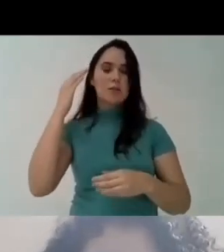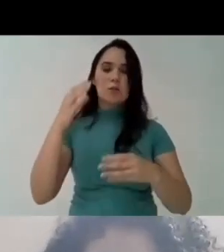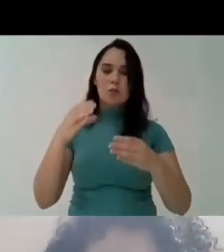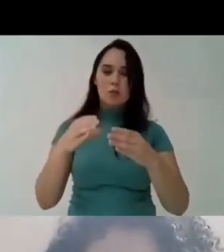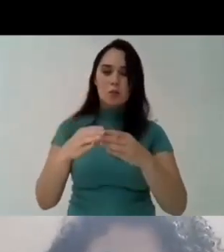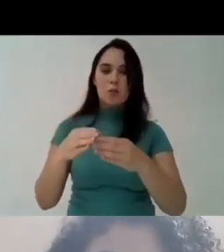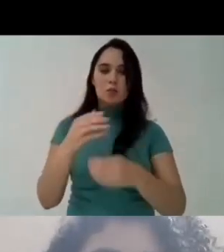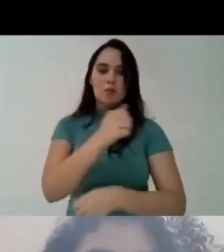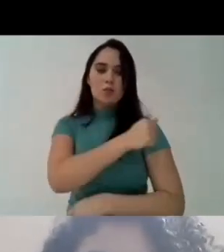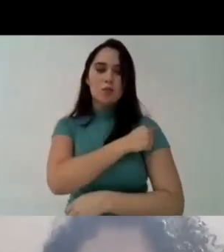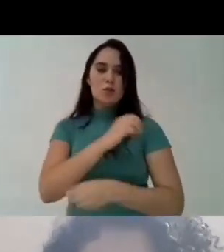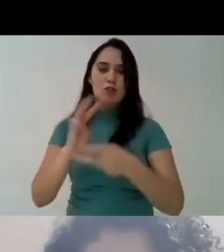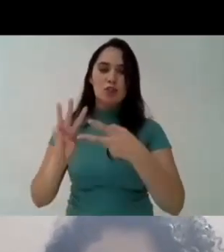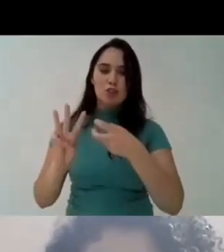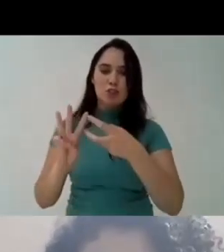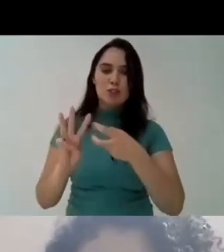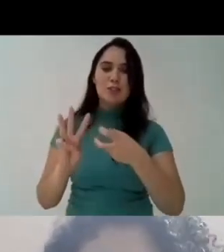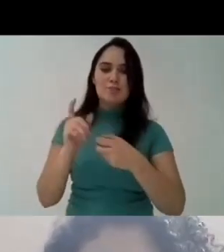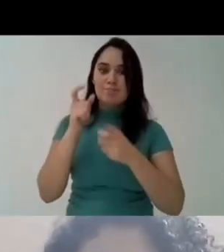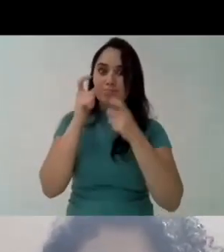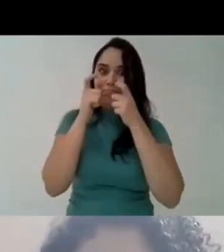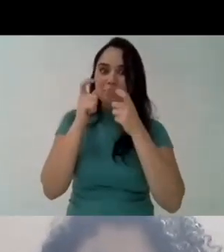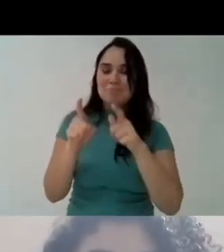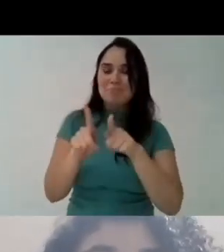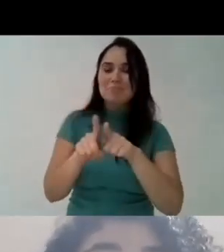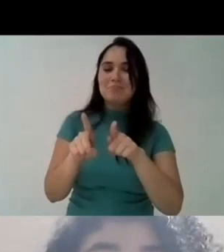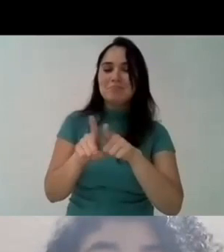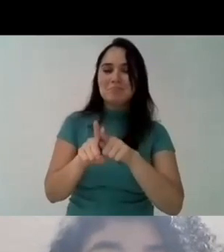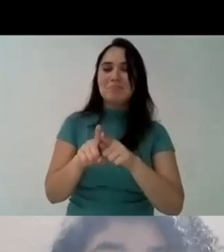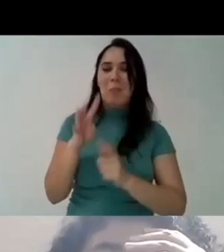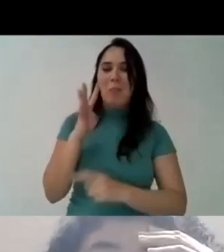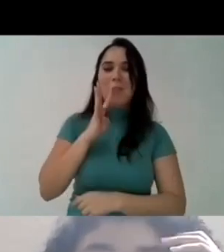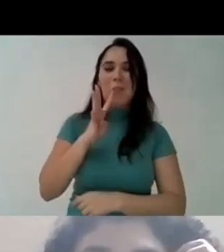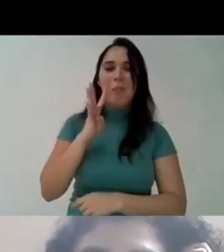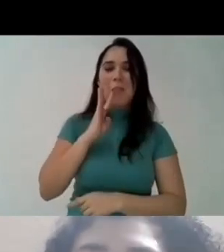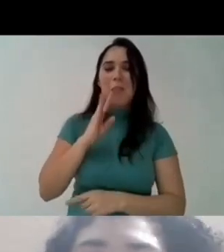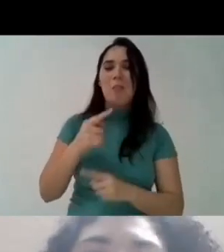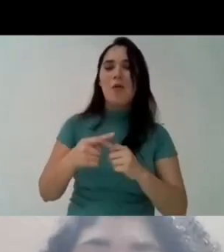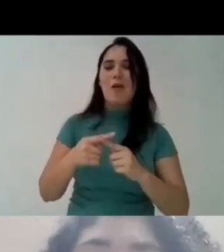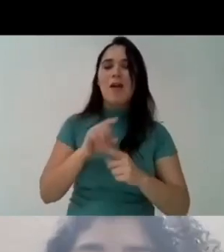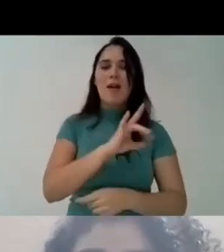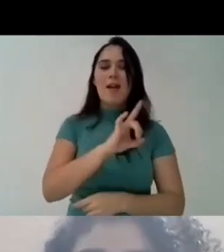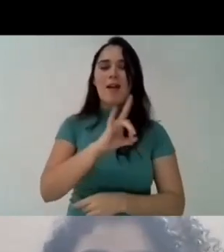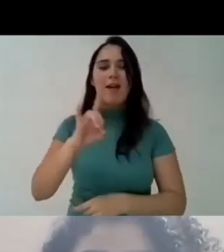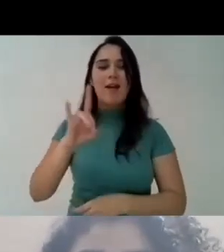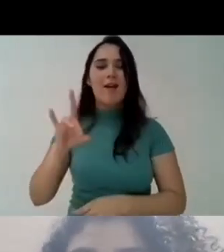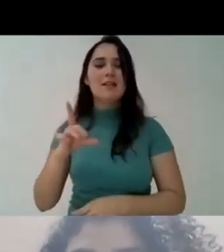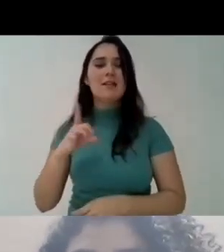a data database like a dce of the dce of students